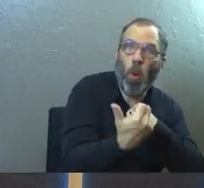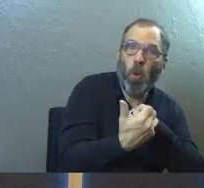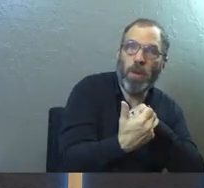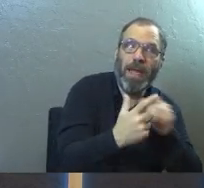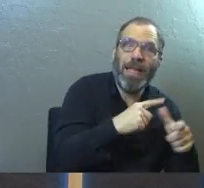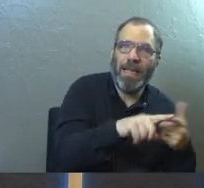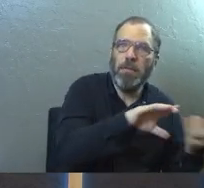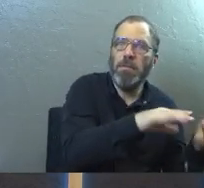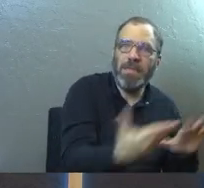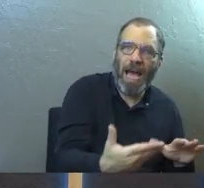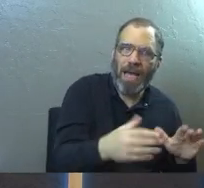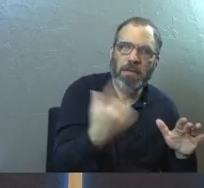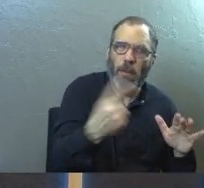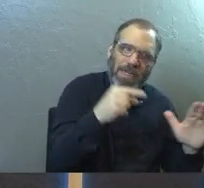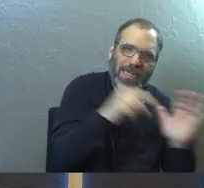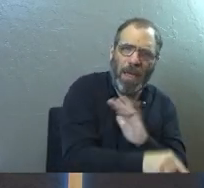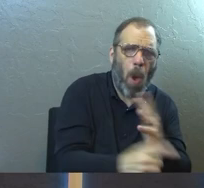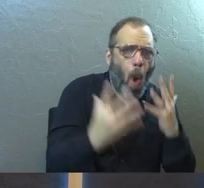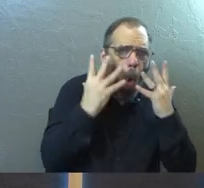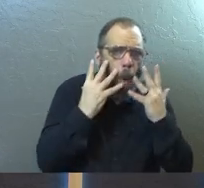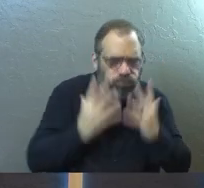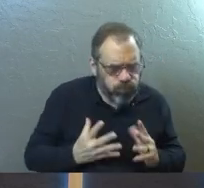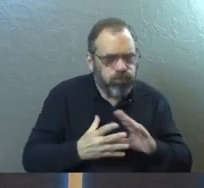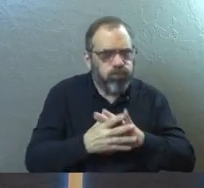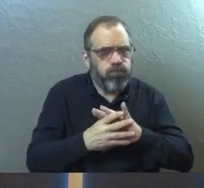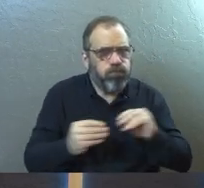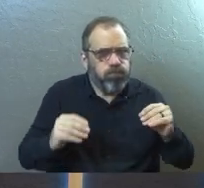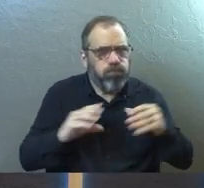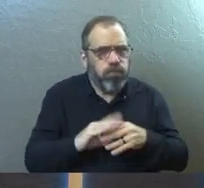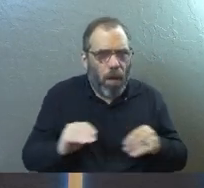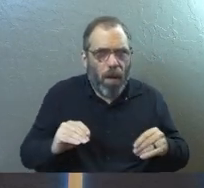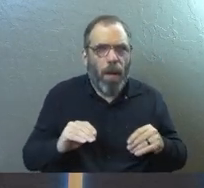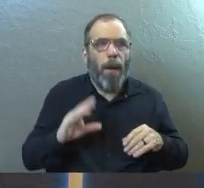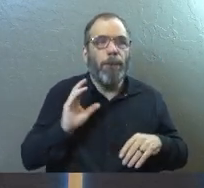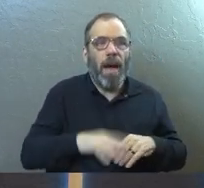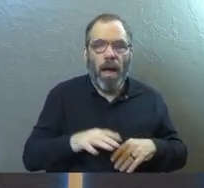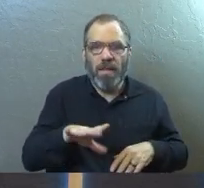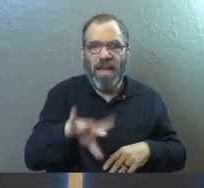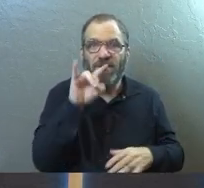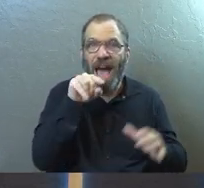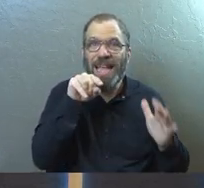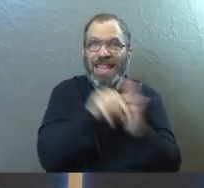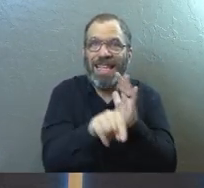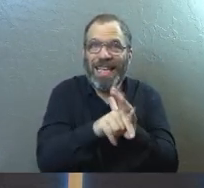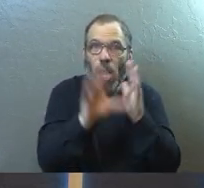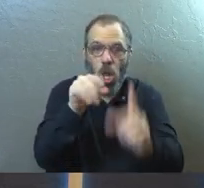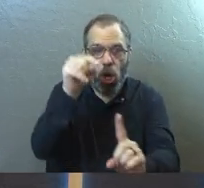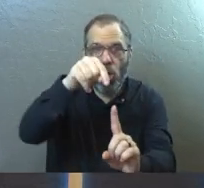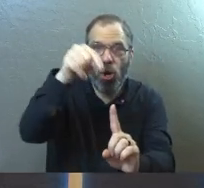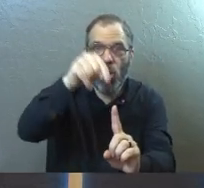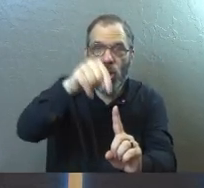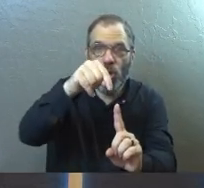baby is killed. Super sad story. But they find the killers who killed the baby.